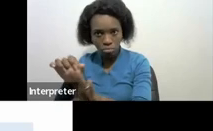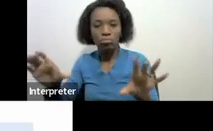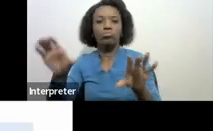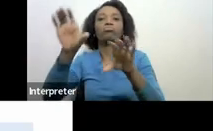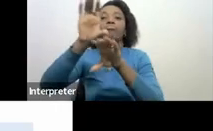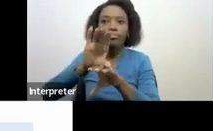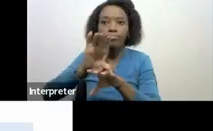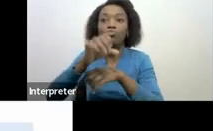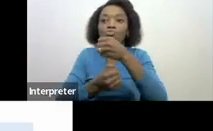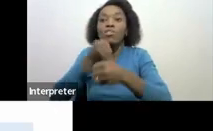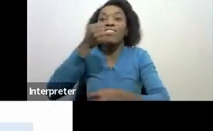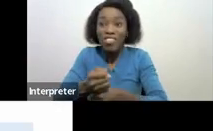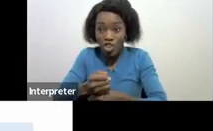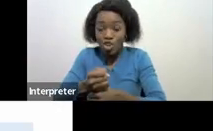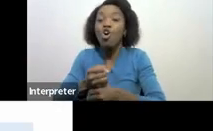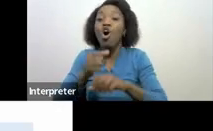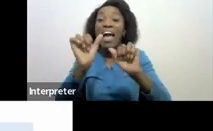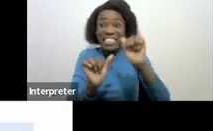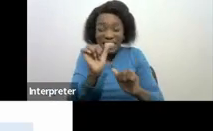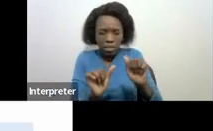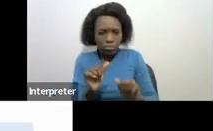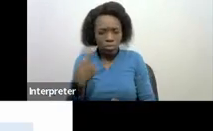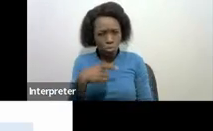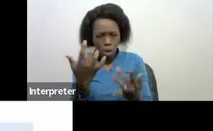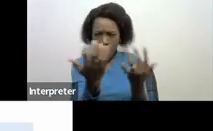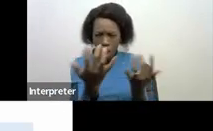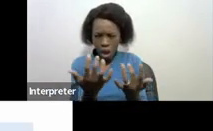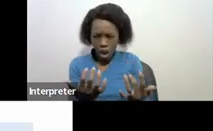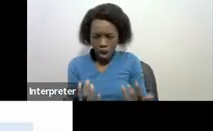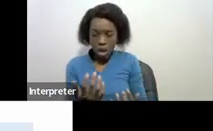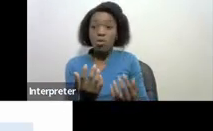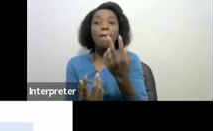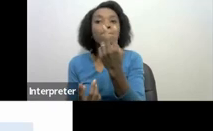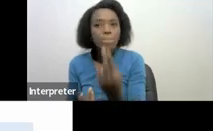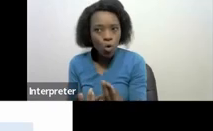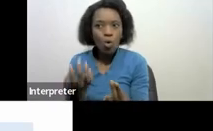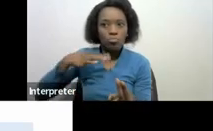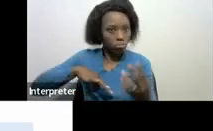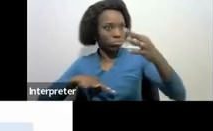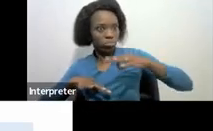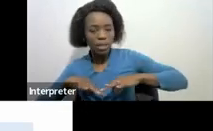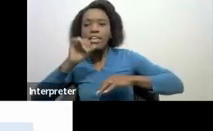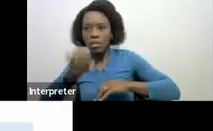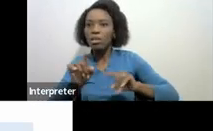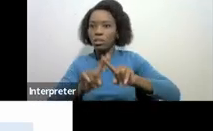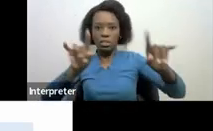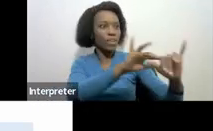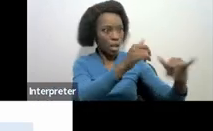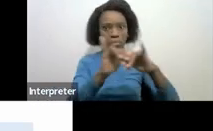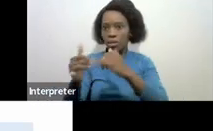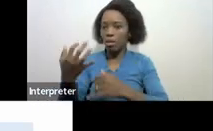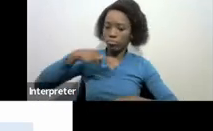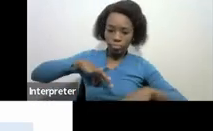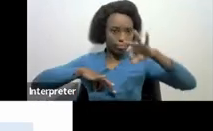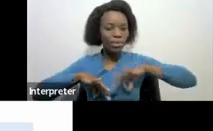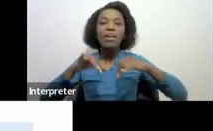of assessment, then we calculated the whole two incomes which you've received from different agents and then it gave us